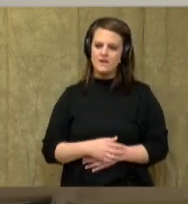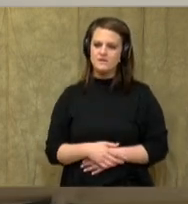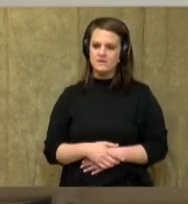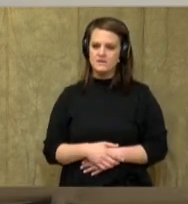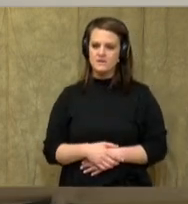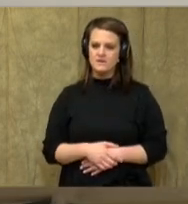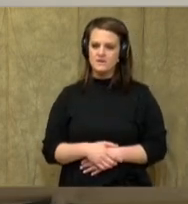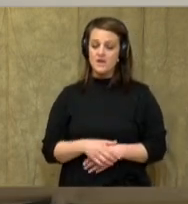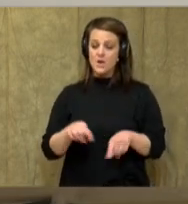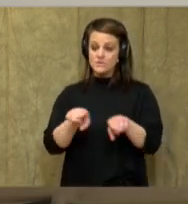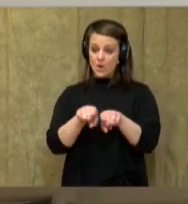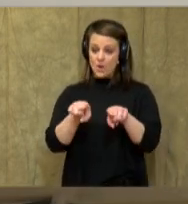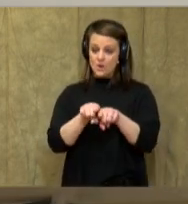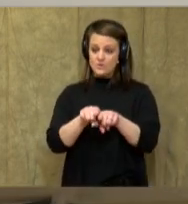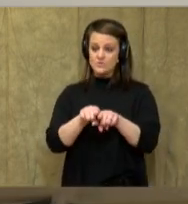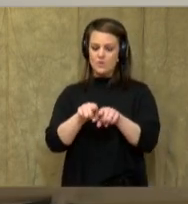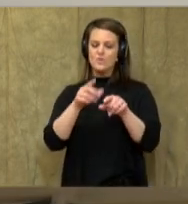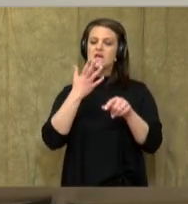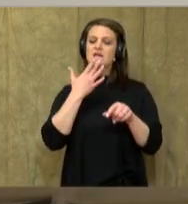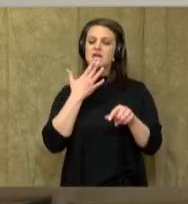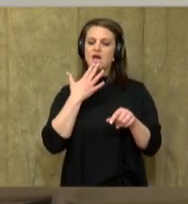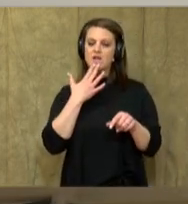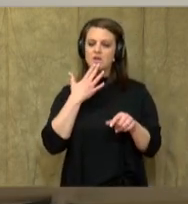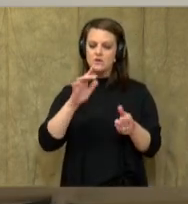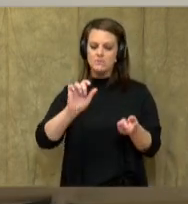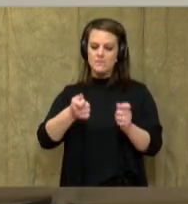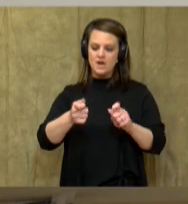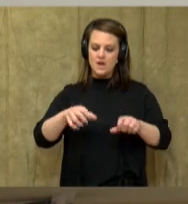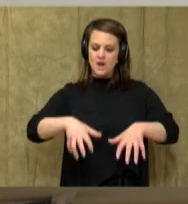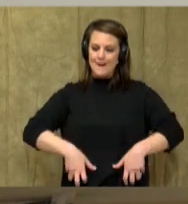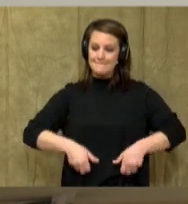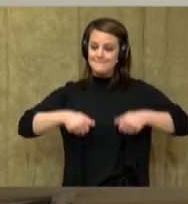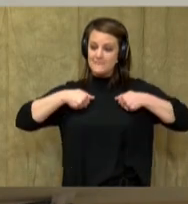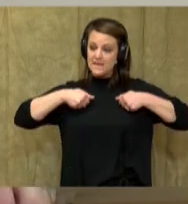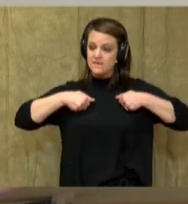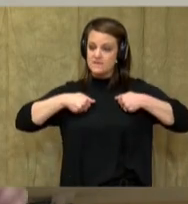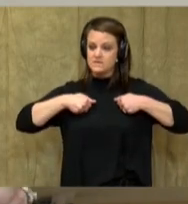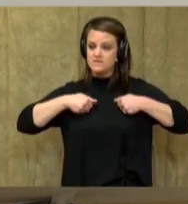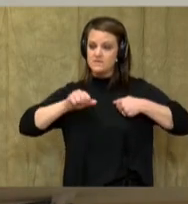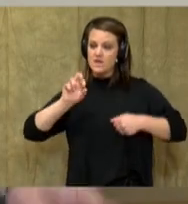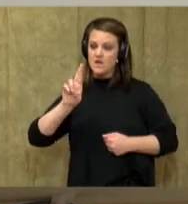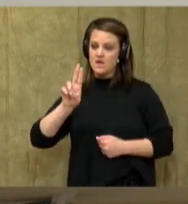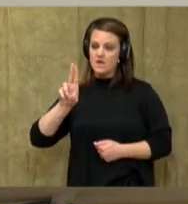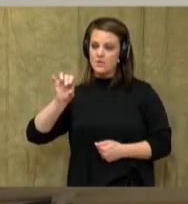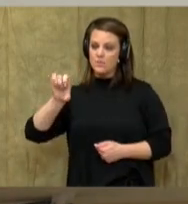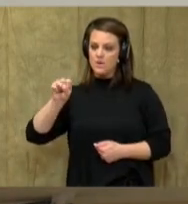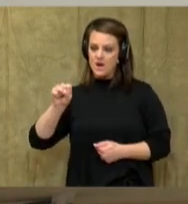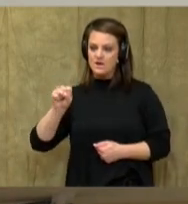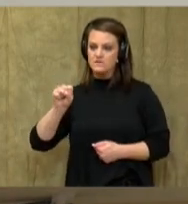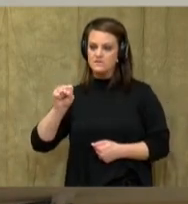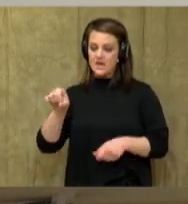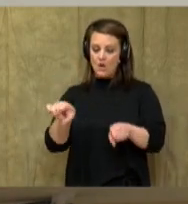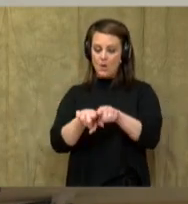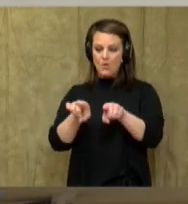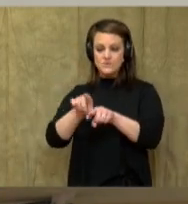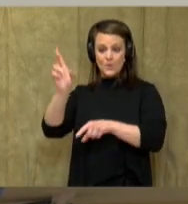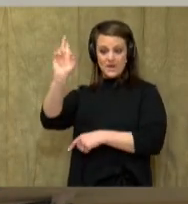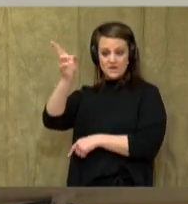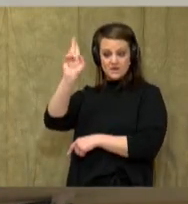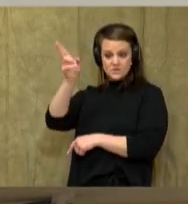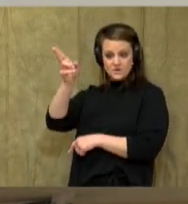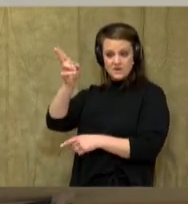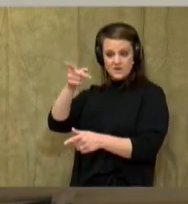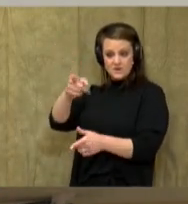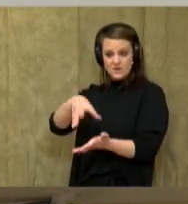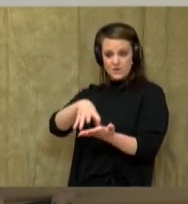made to color blankets and rugs. And if you read into your Alabama history book and